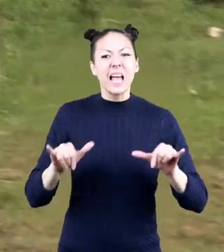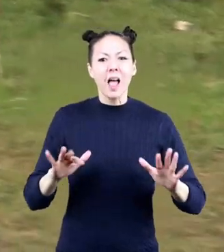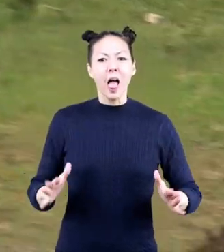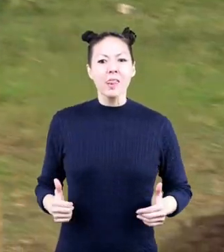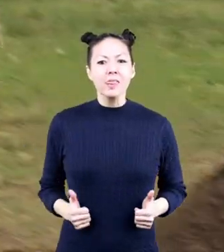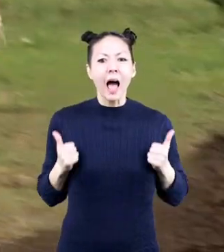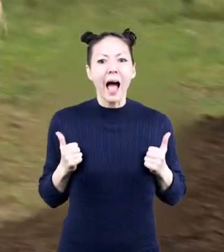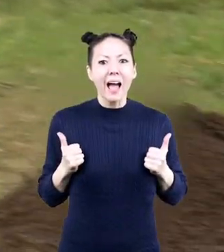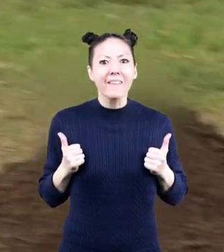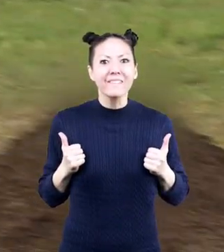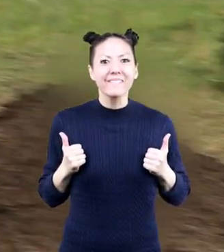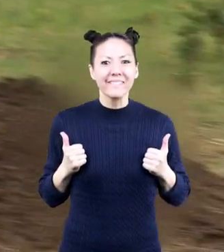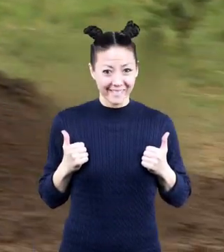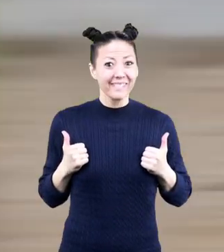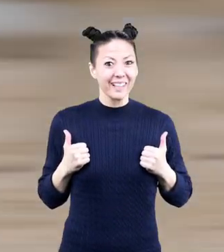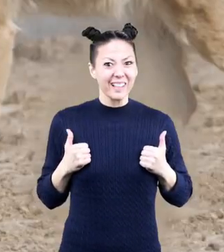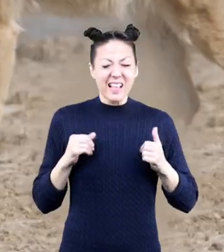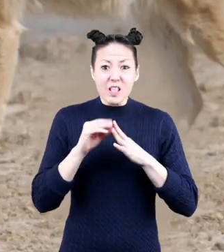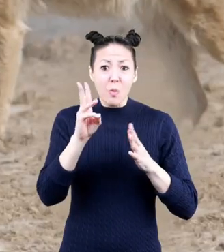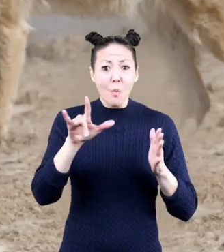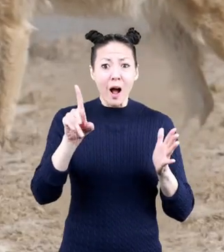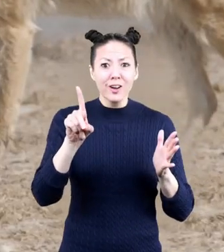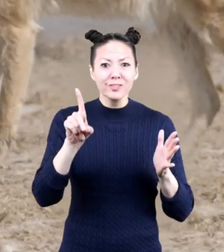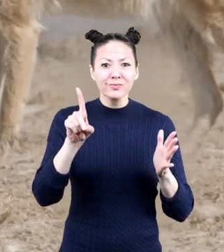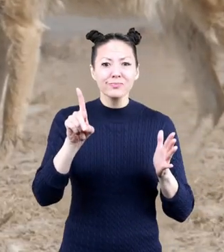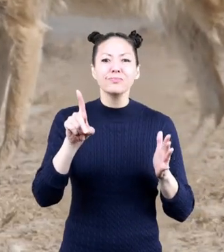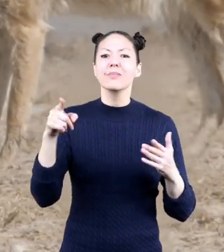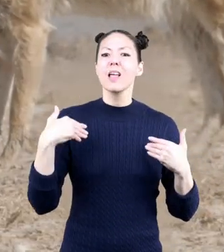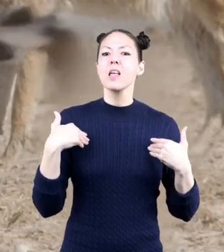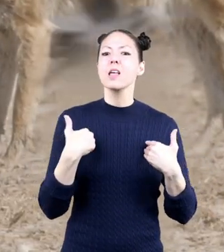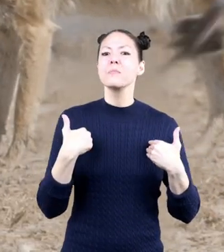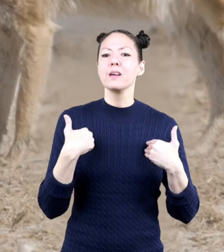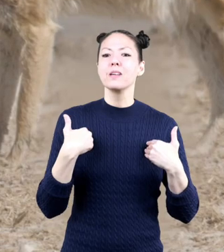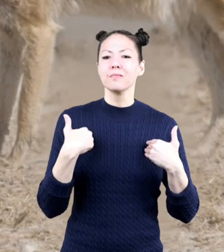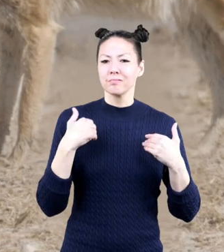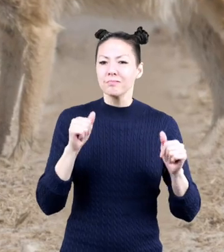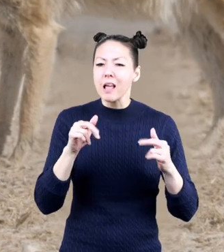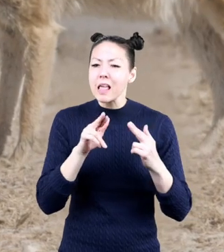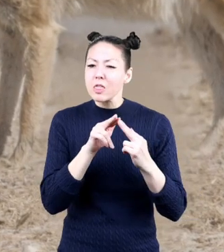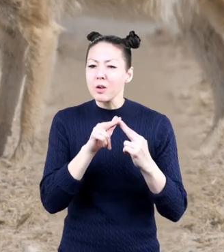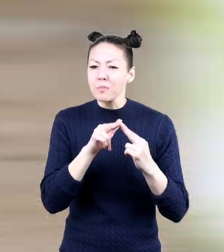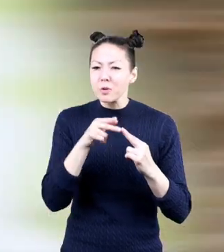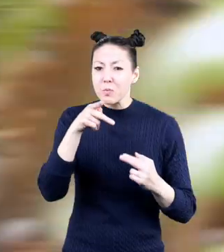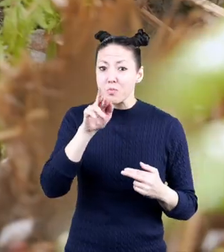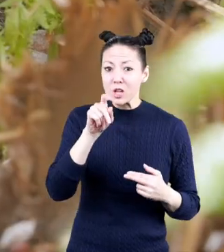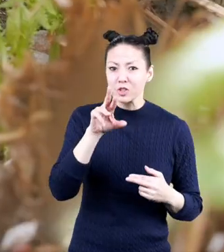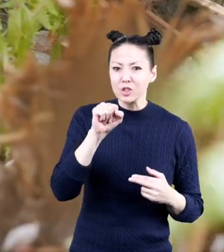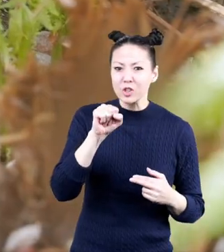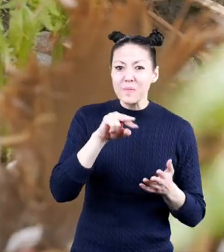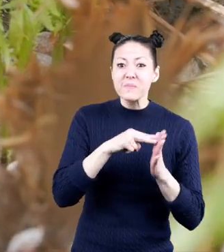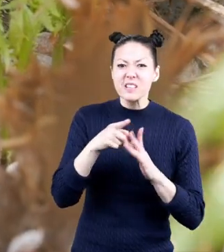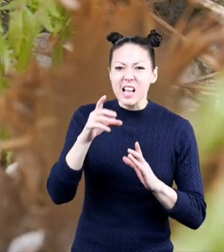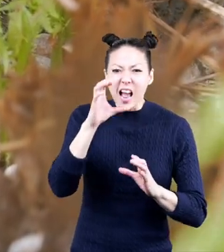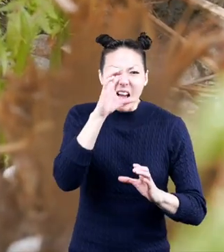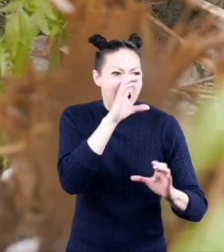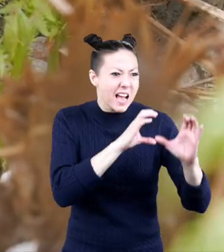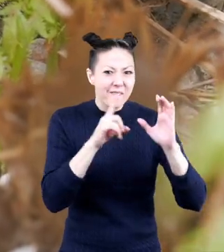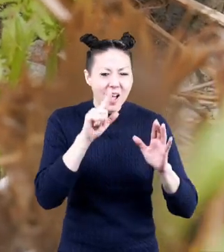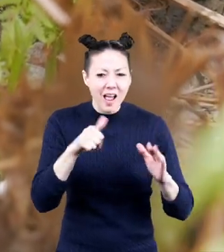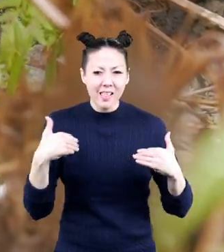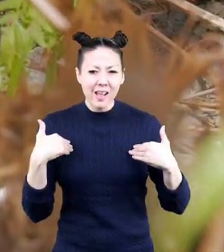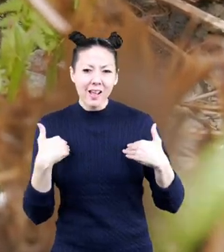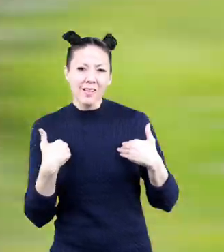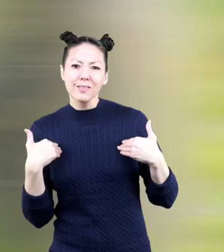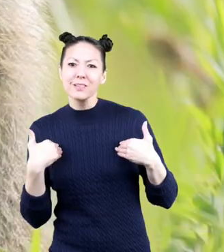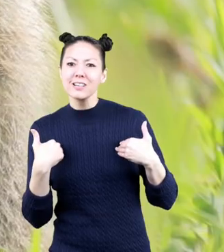to stay alive. In the wild, animals can either be predators which means they hunt other